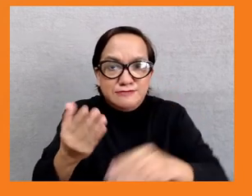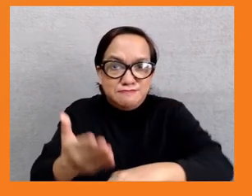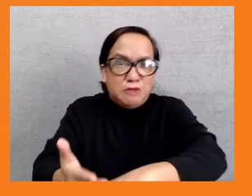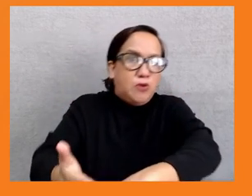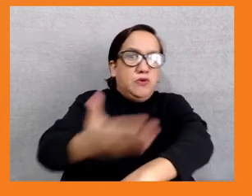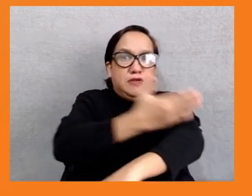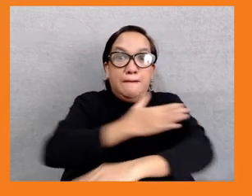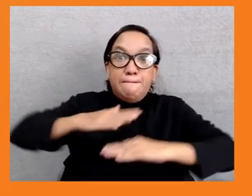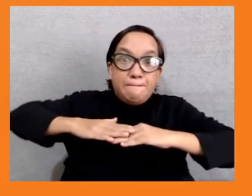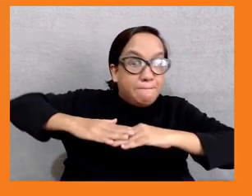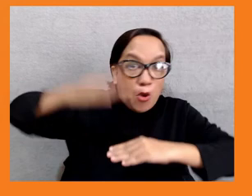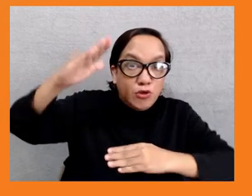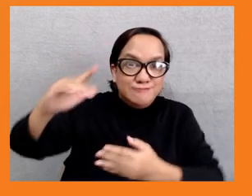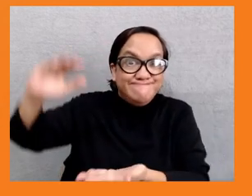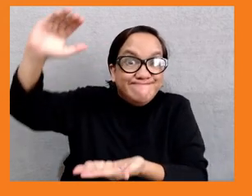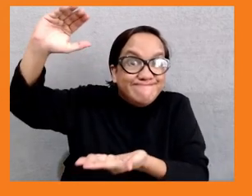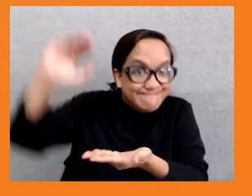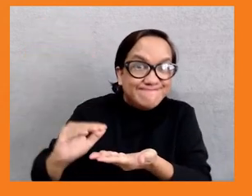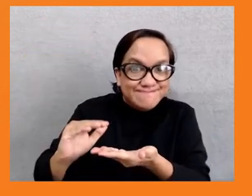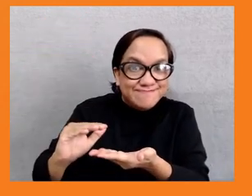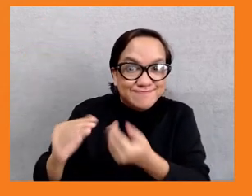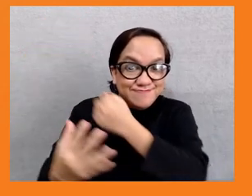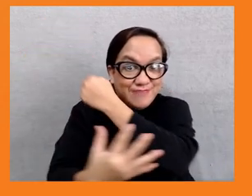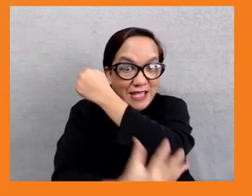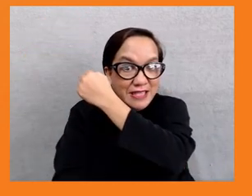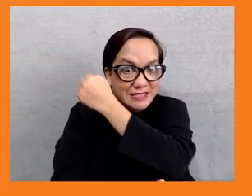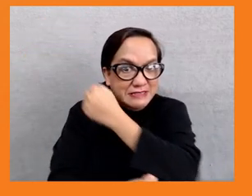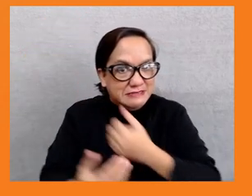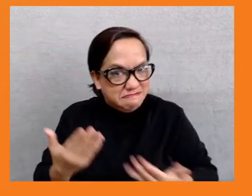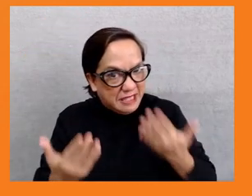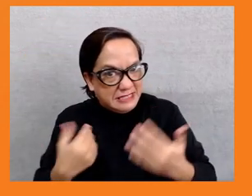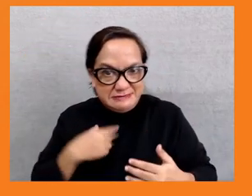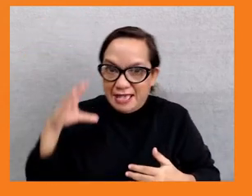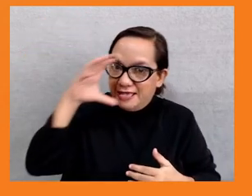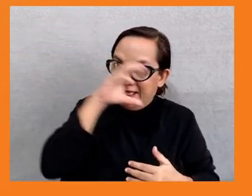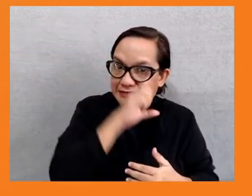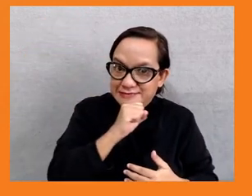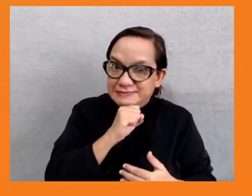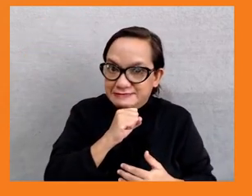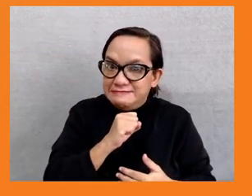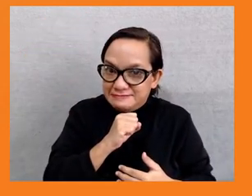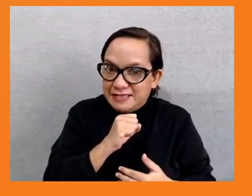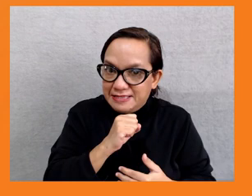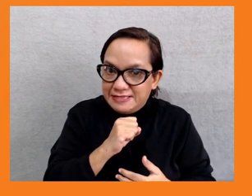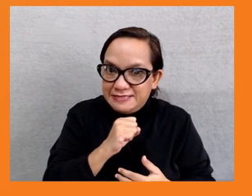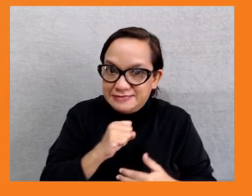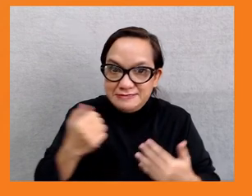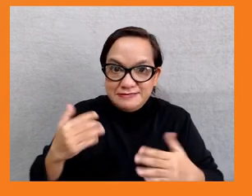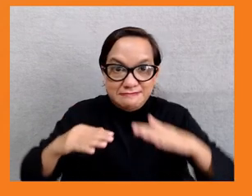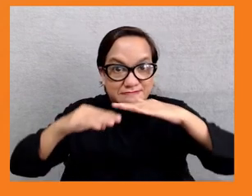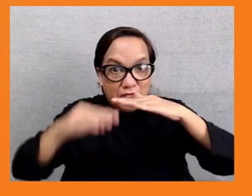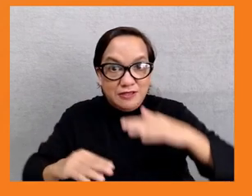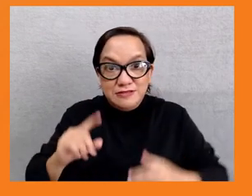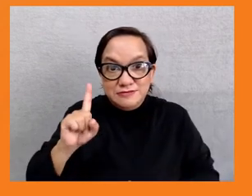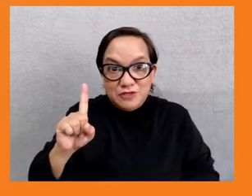project that it's still possible to reduce extreme poverty to less than 1% and to reduce moderate poverty to